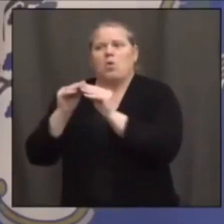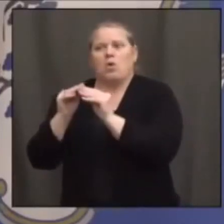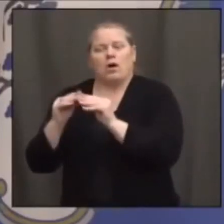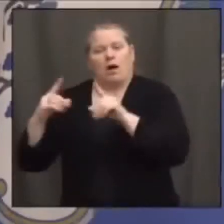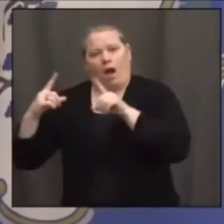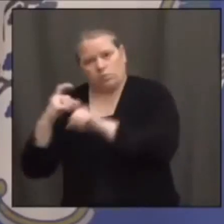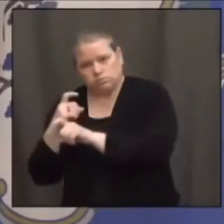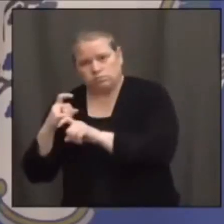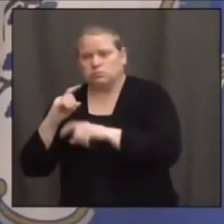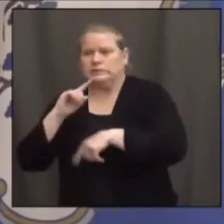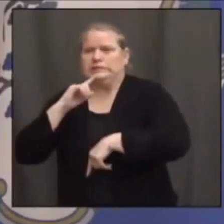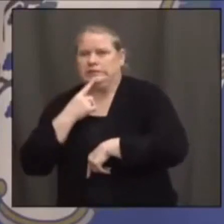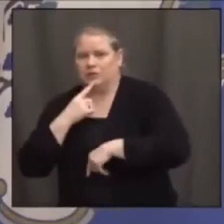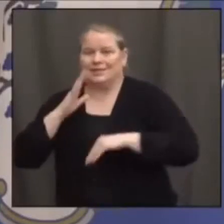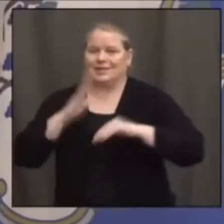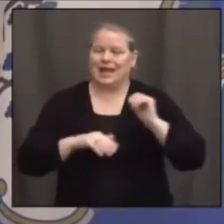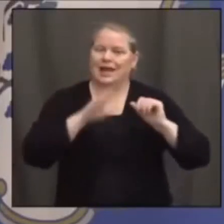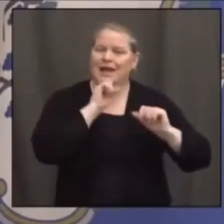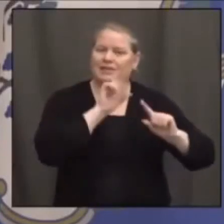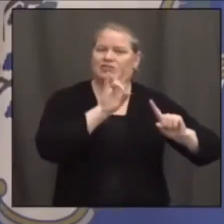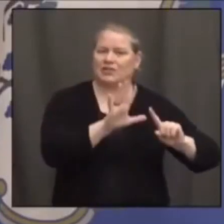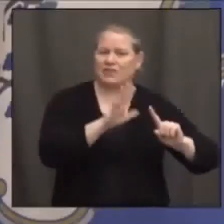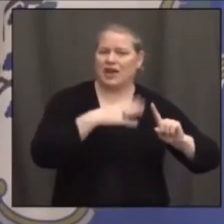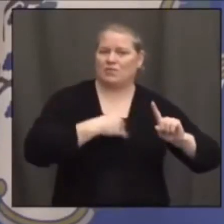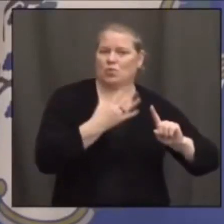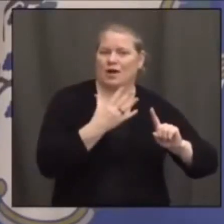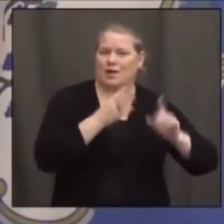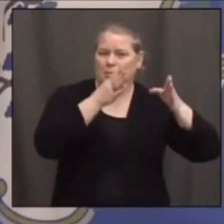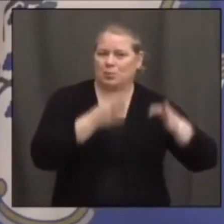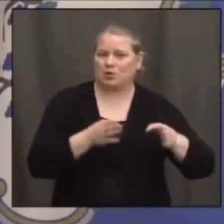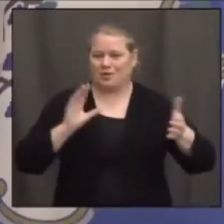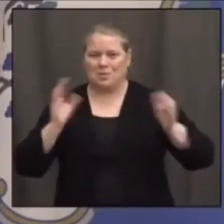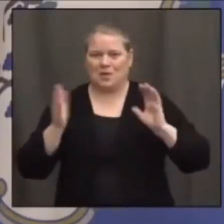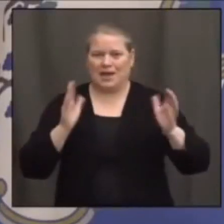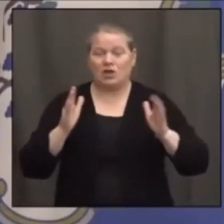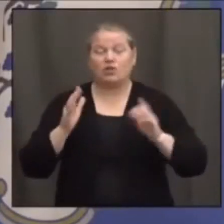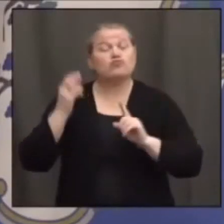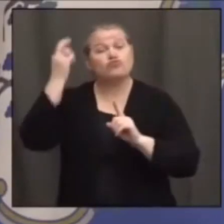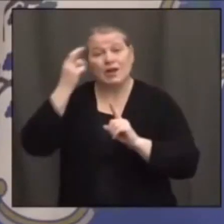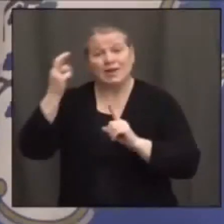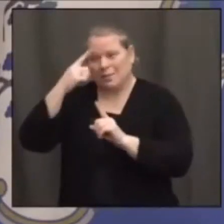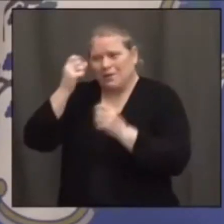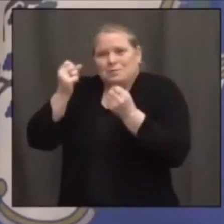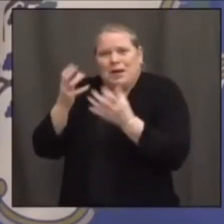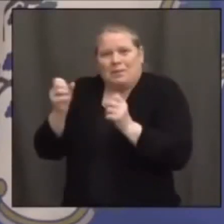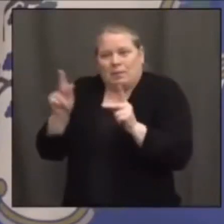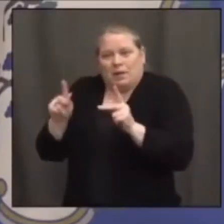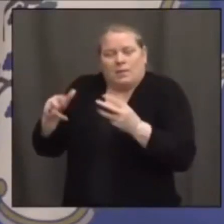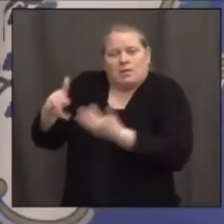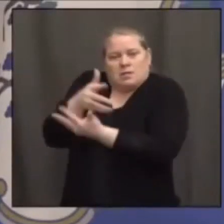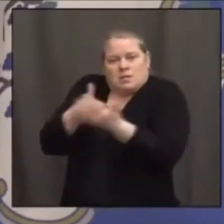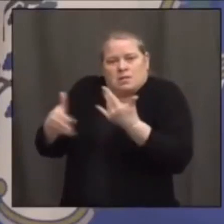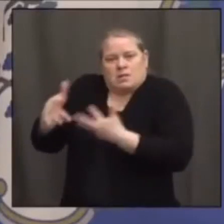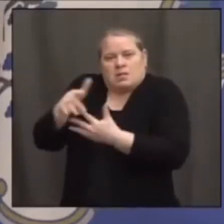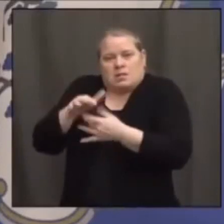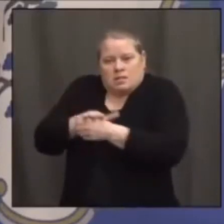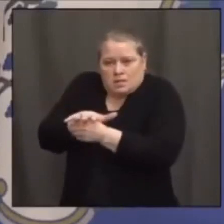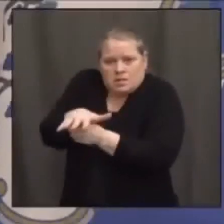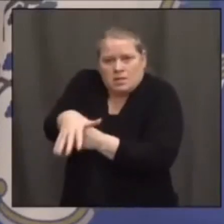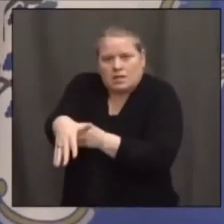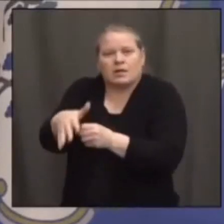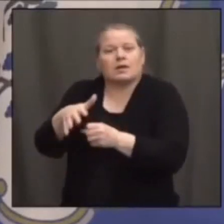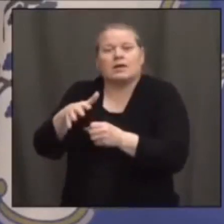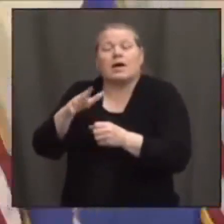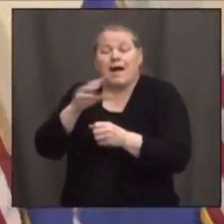a lot of that is in terms of very congested living. And a lot of that is in terms of the comorbidities. But, Kurt, do you want to try that?